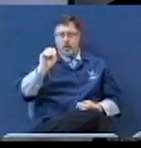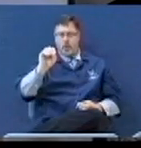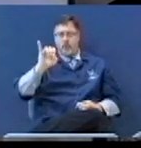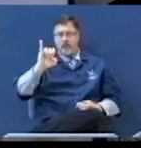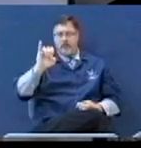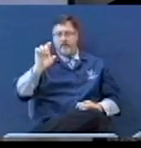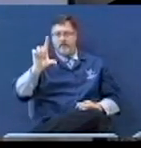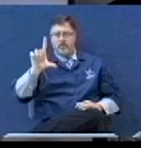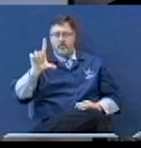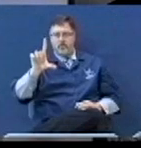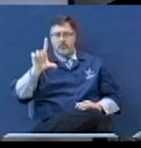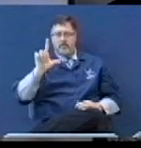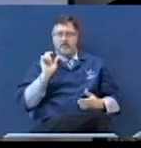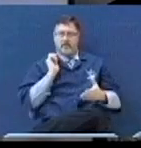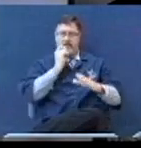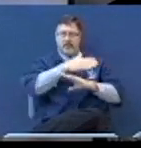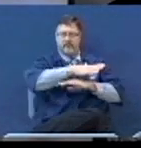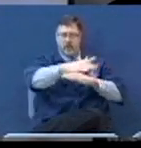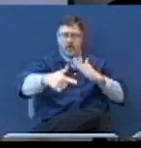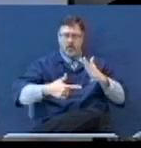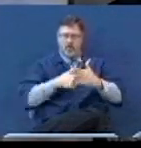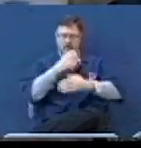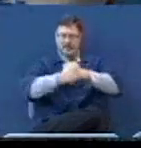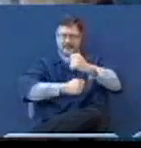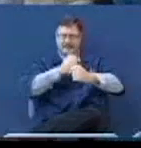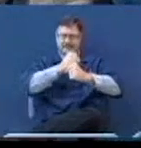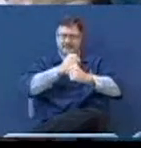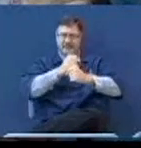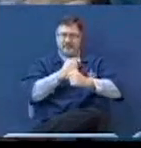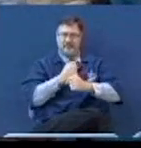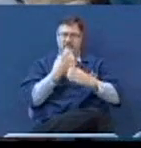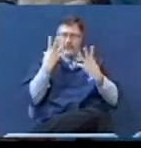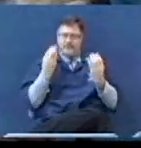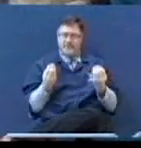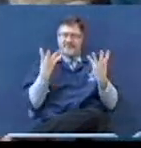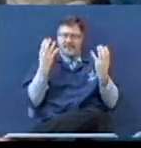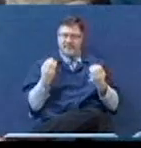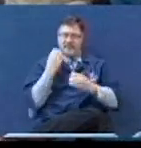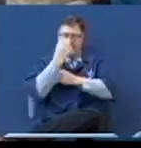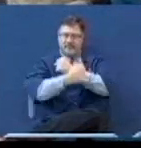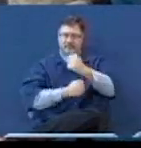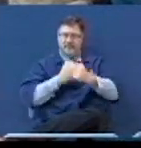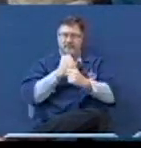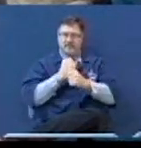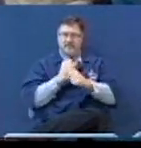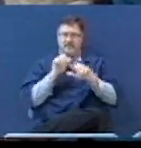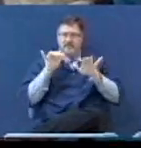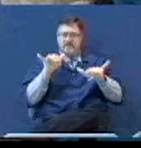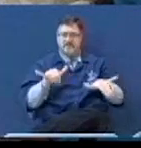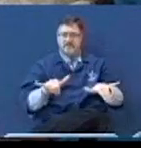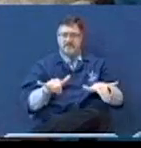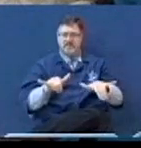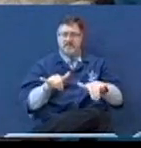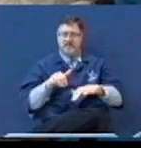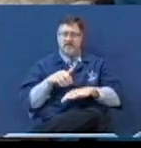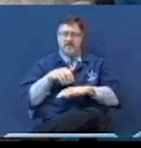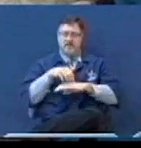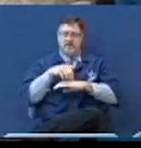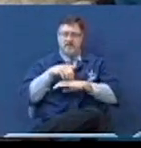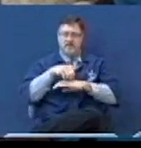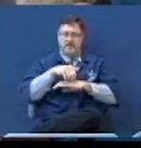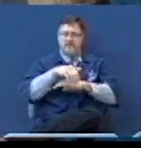That ship now, after all these years, after all these years, are still sitting out about 2